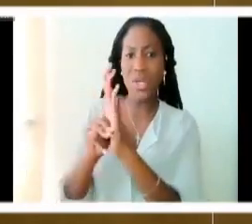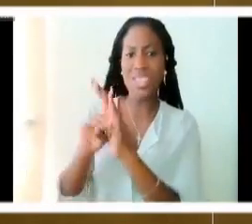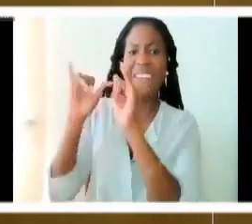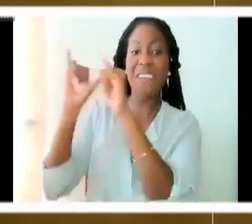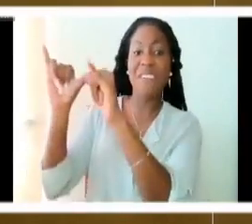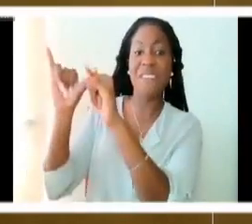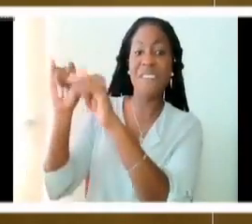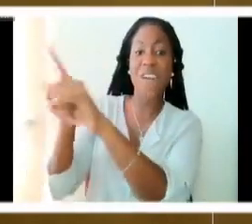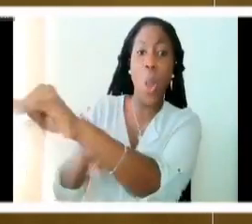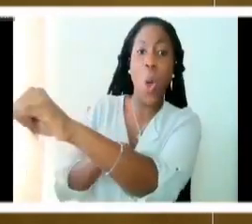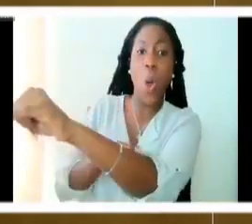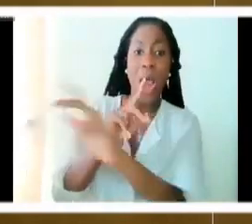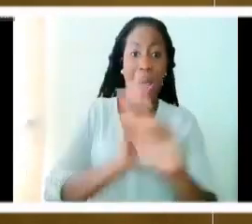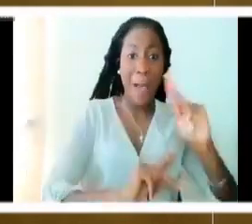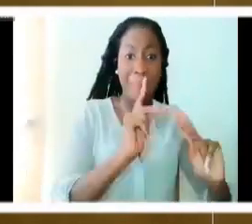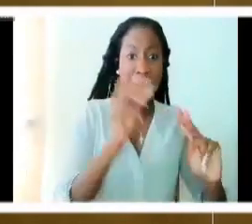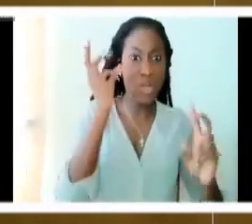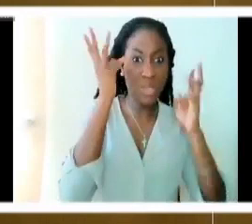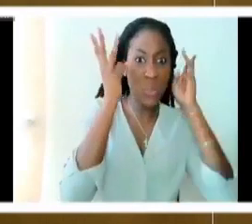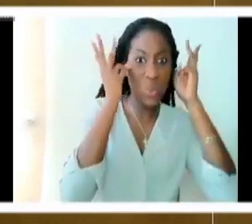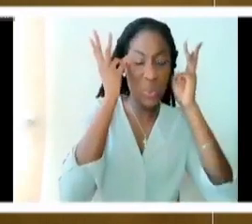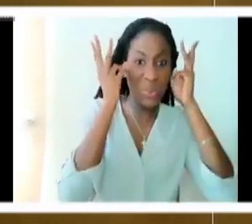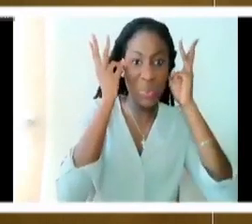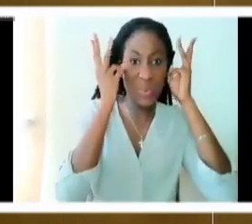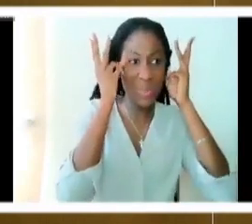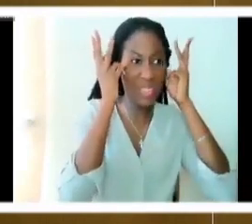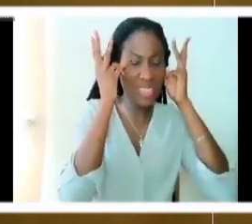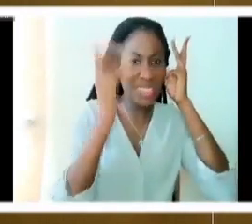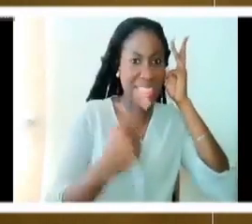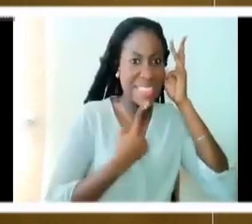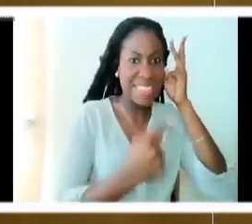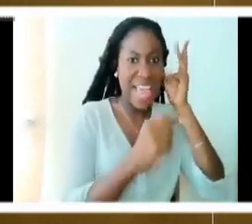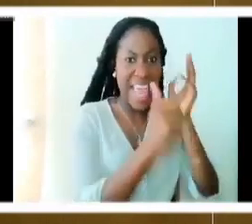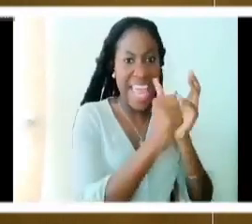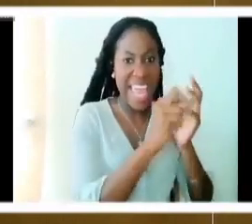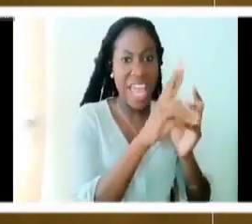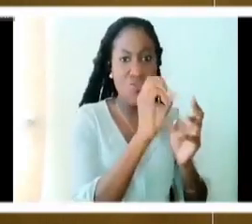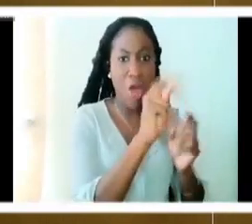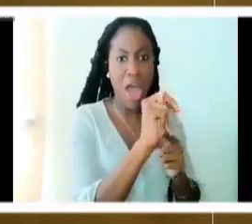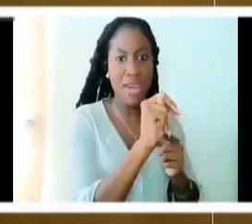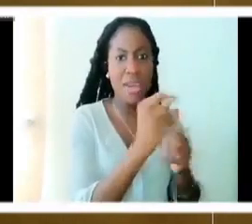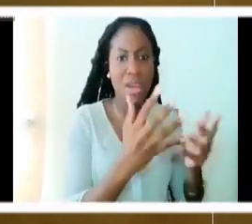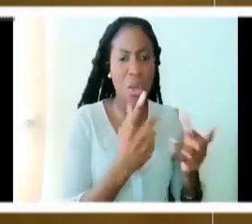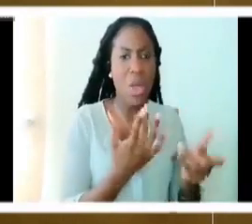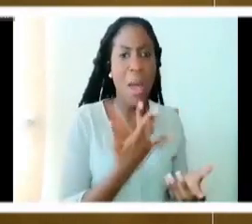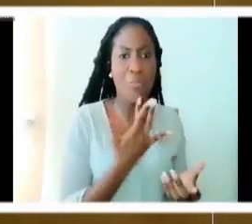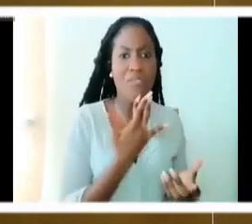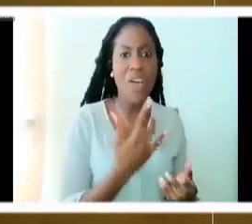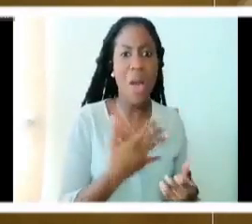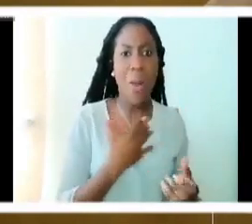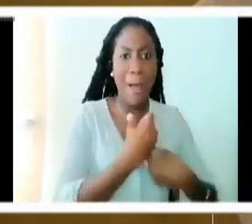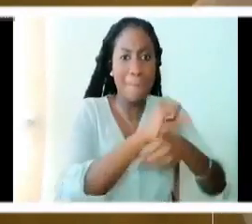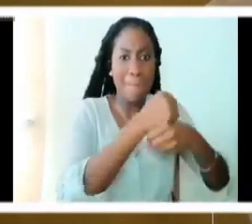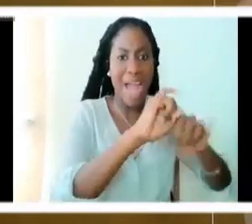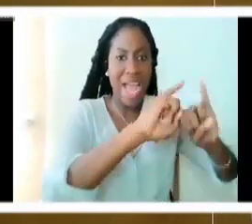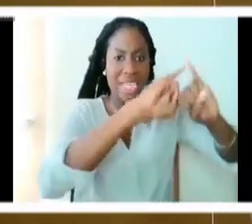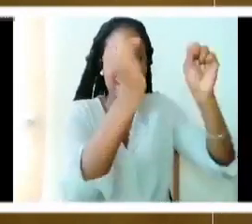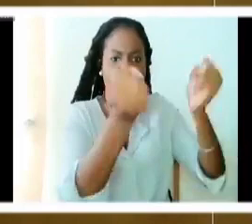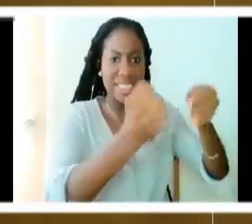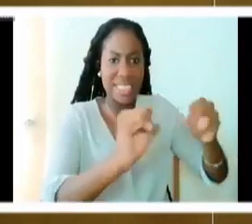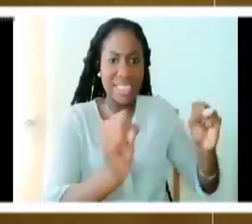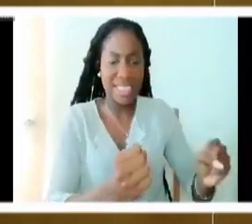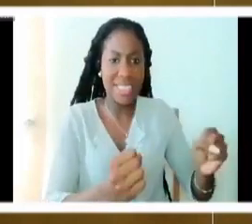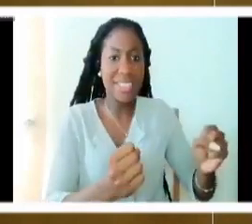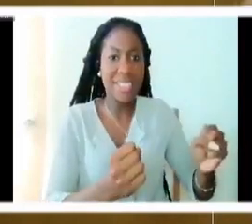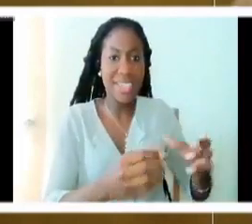hesitation, they went to Aaron and they said to Aaron, come, let us do sacrifices to the gods because, you know, we know what Moses is